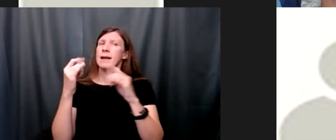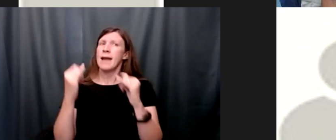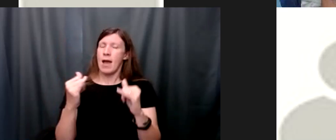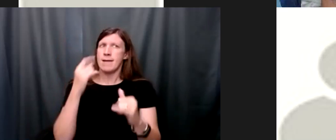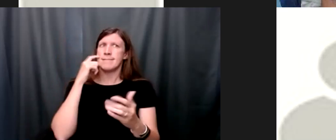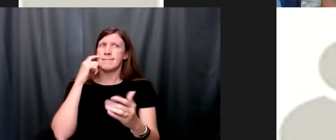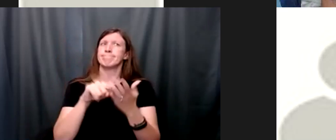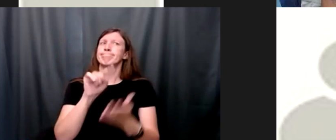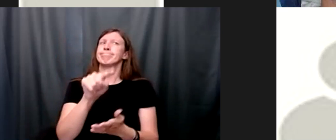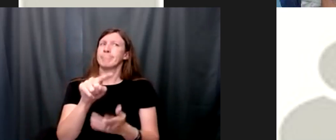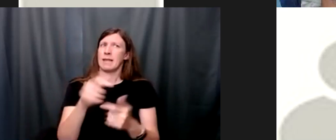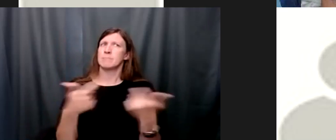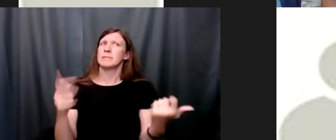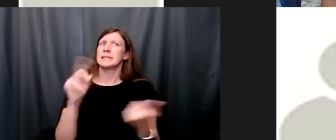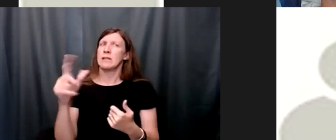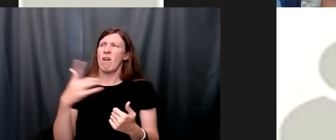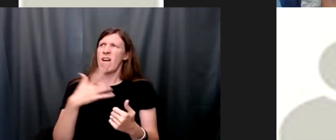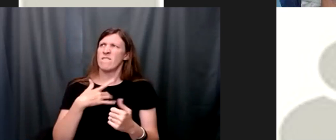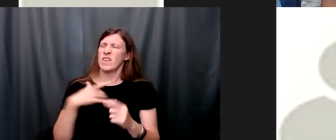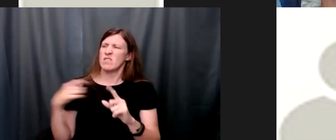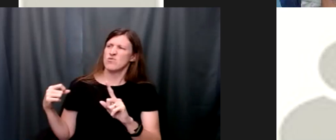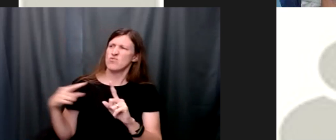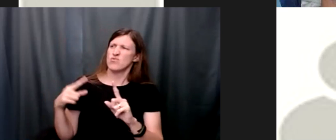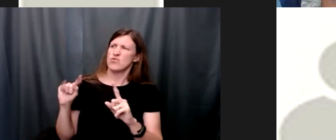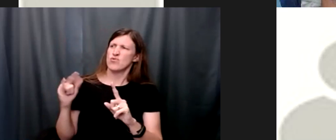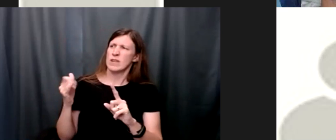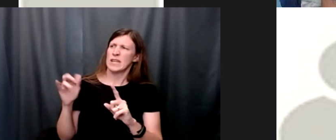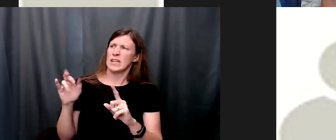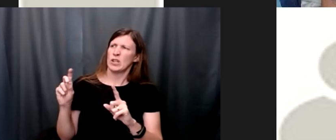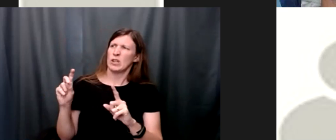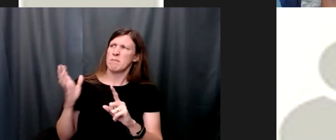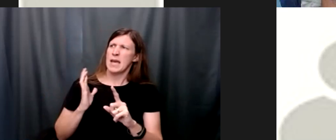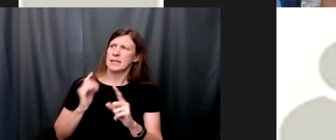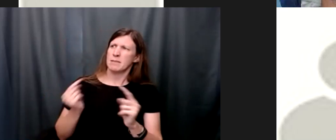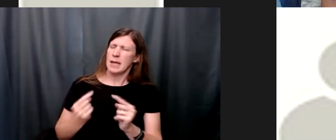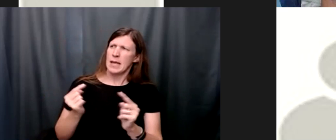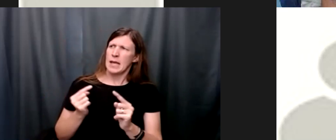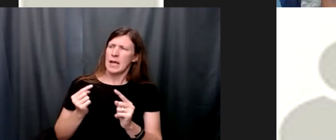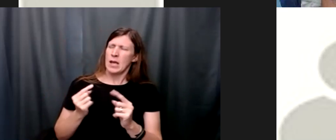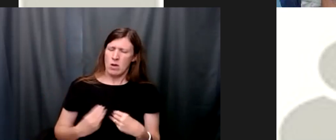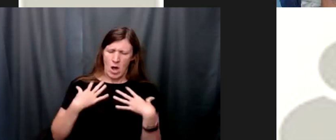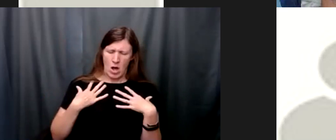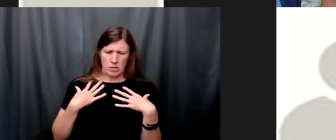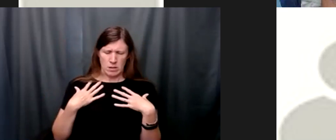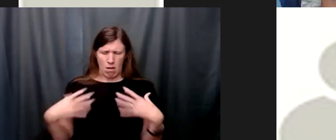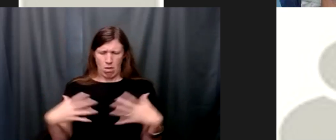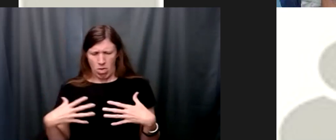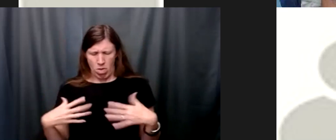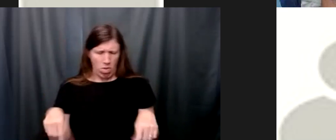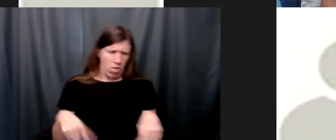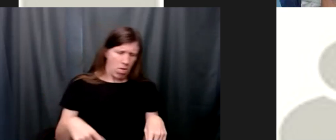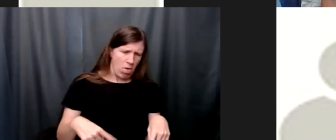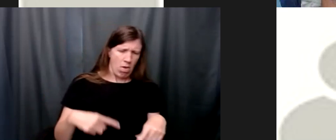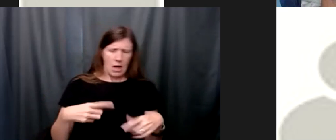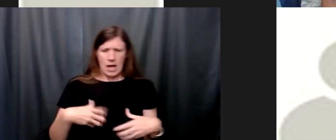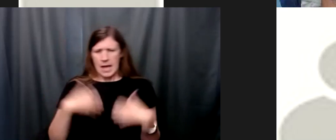and i'm feeling triggered and it's um causing all kinds of feelings of anxiety and anger and